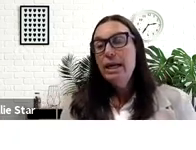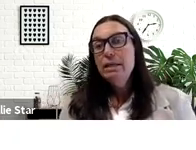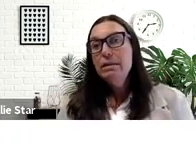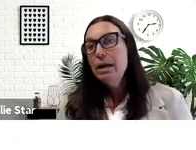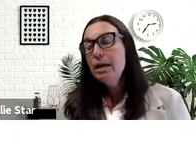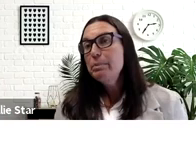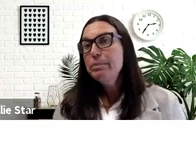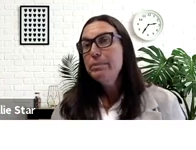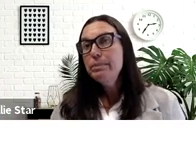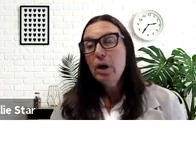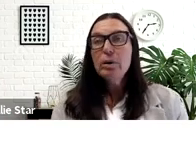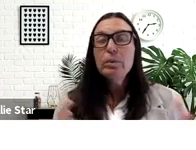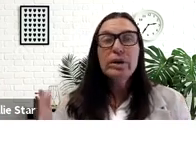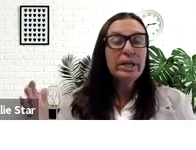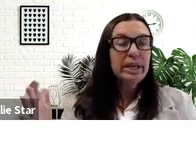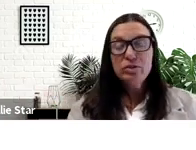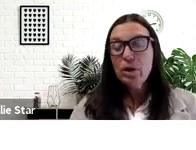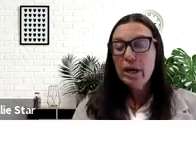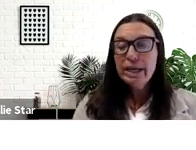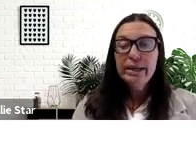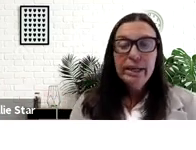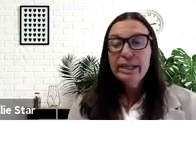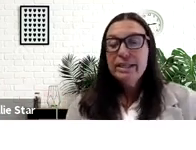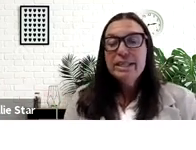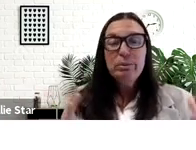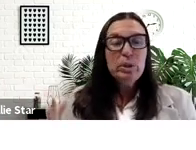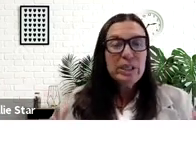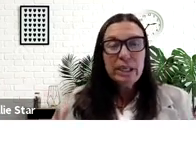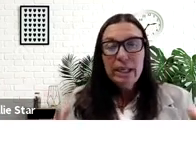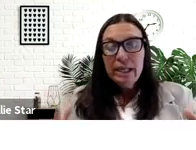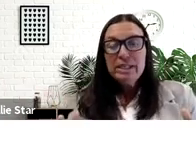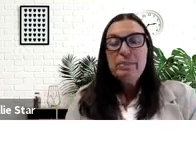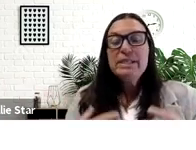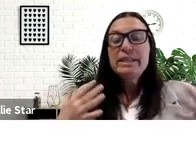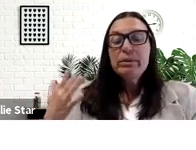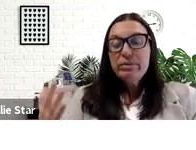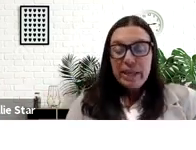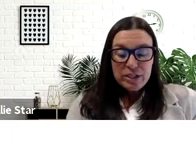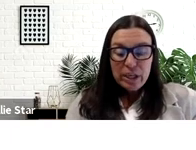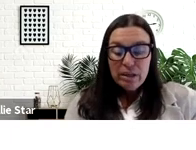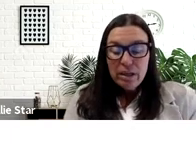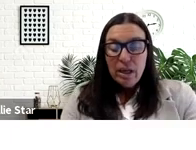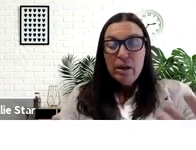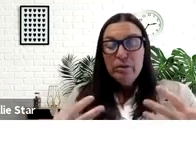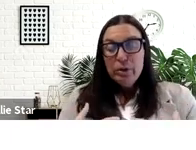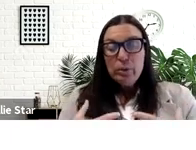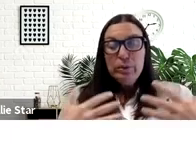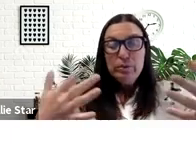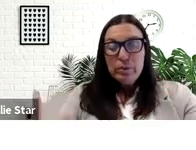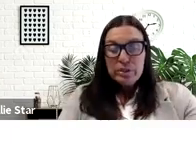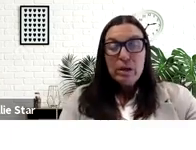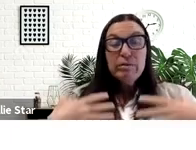contain artwork. It can contain drawing. It can contain music. It's basically a reflection of